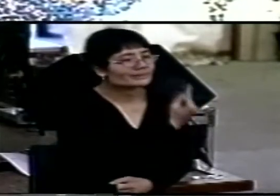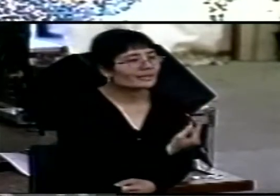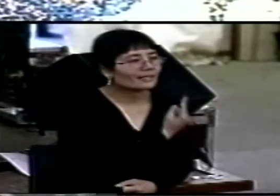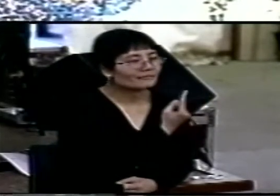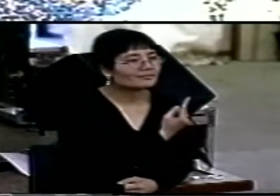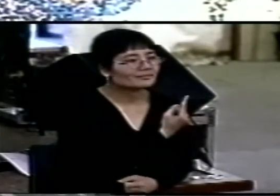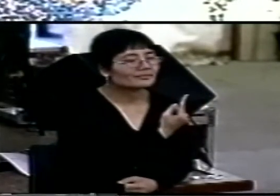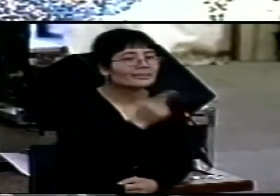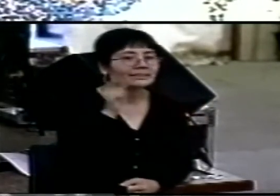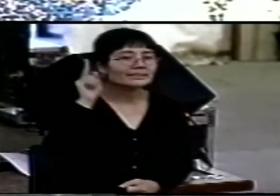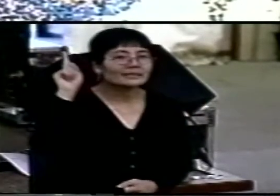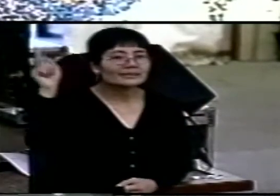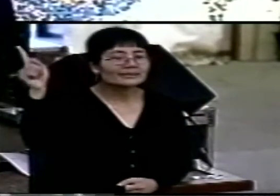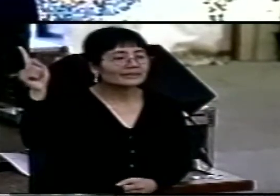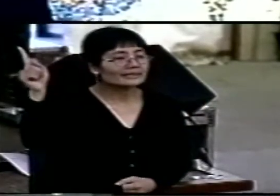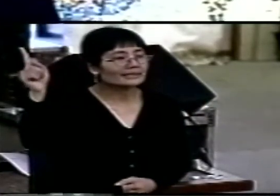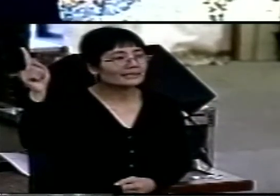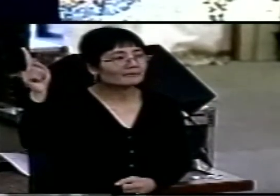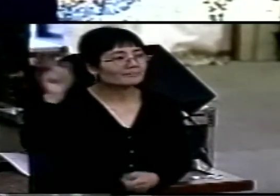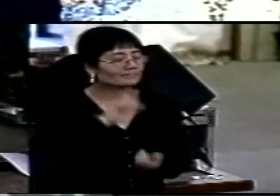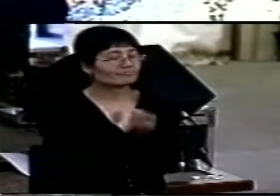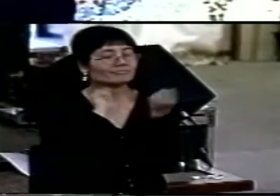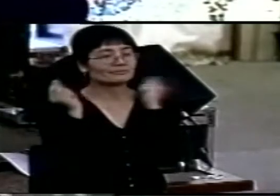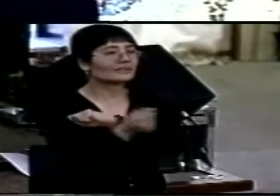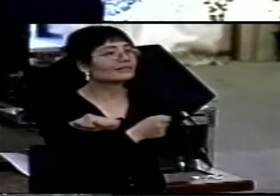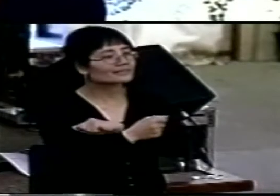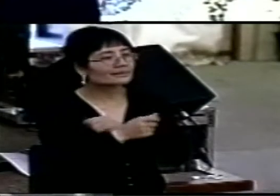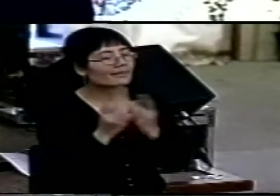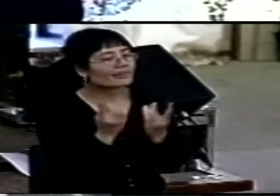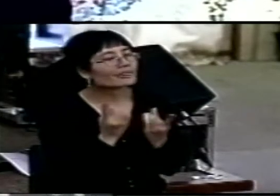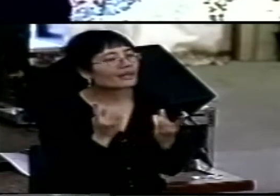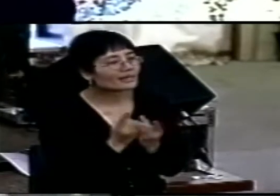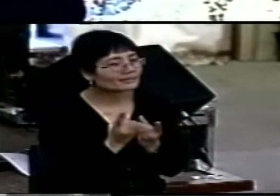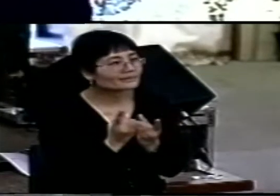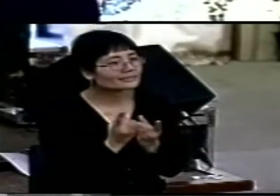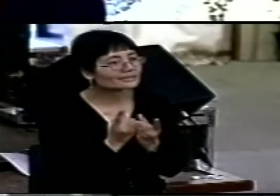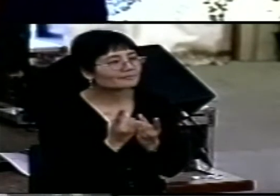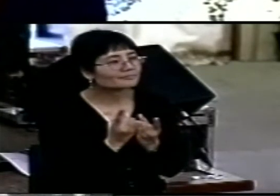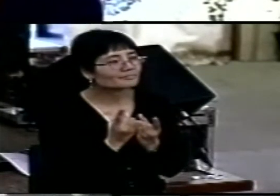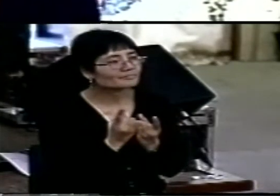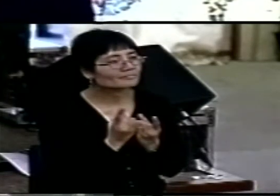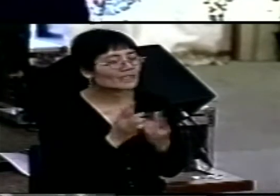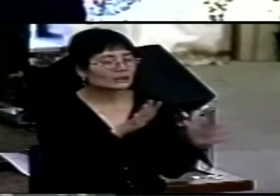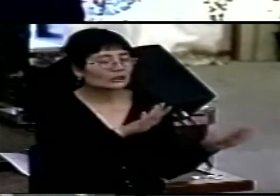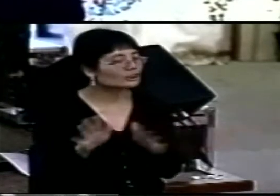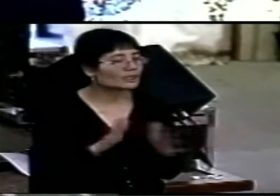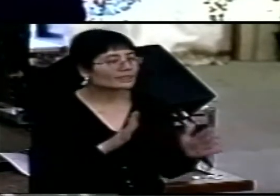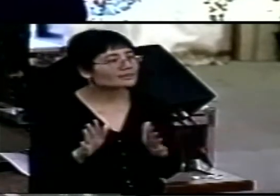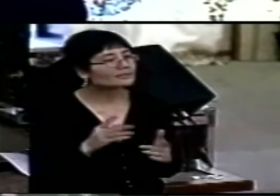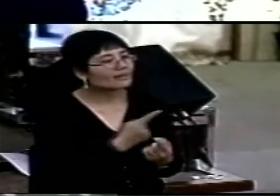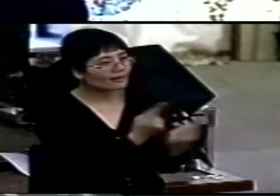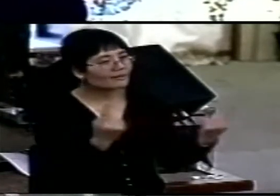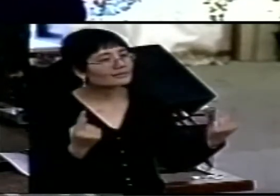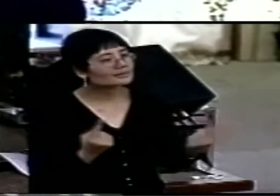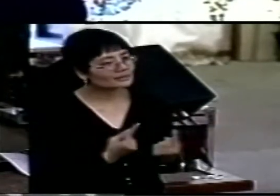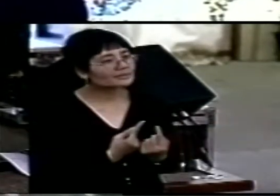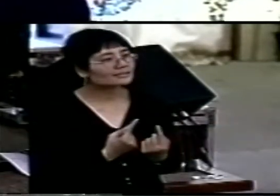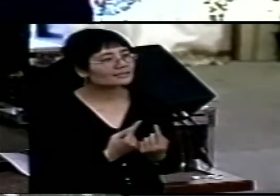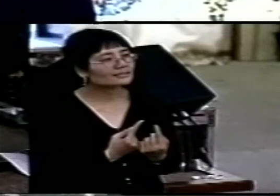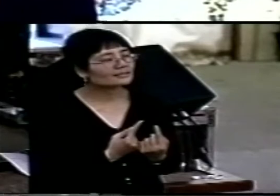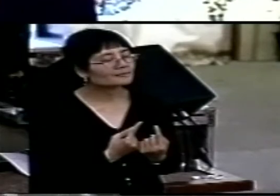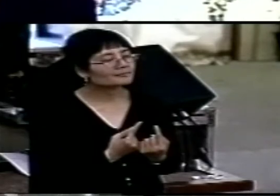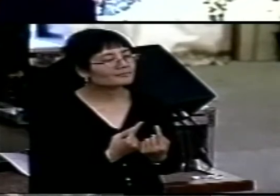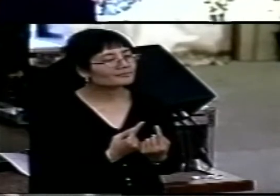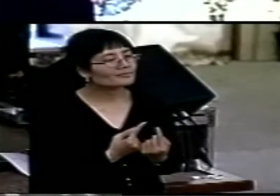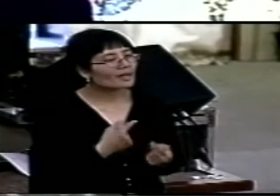he spins a number like this, and he's praying for those beyond our comfort zone. I'm not just praying for these men alone.